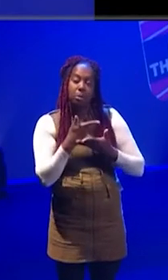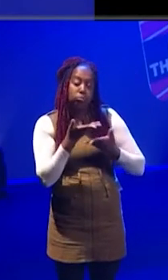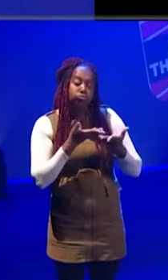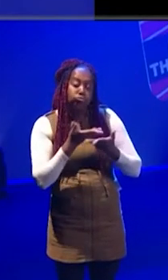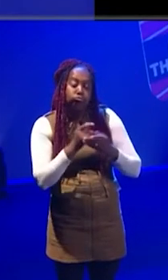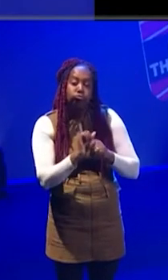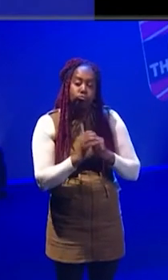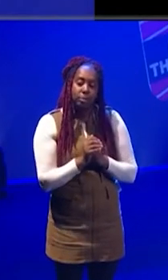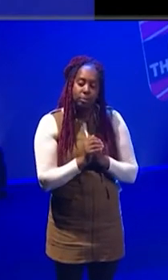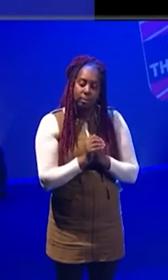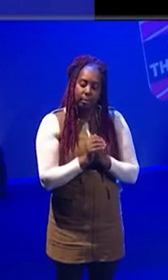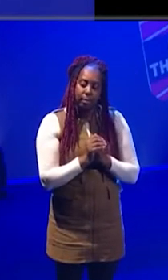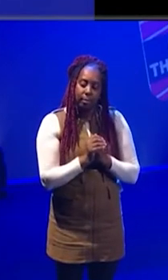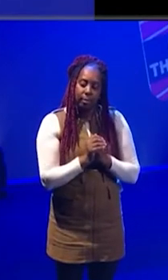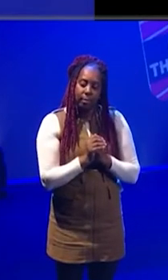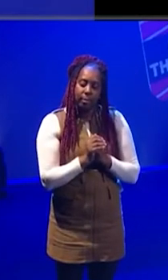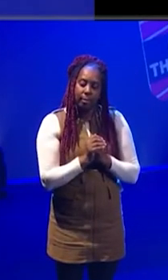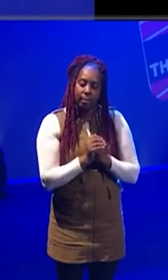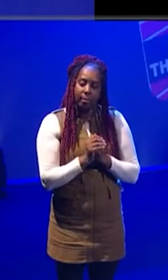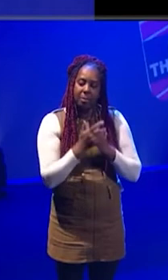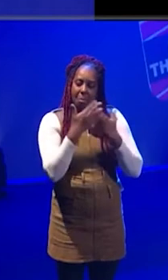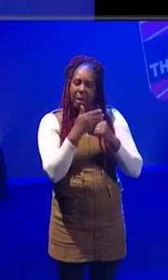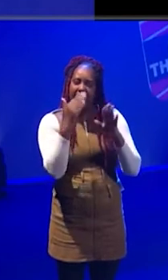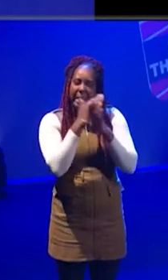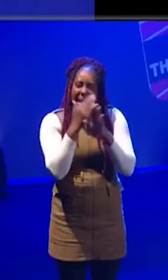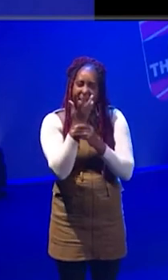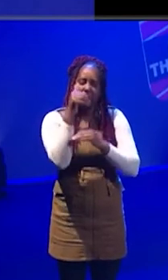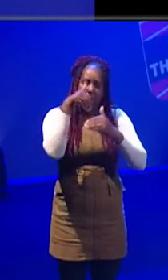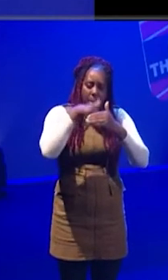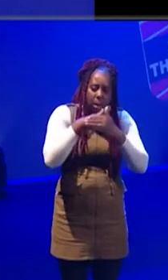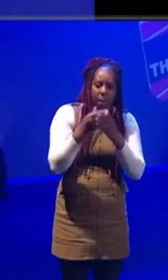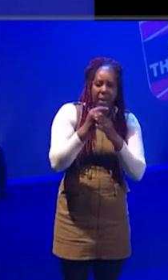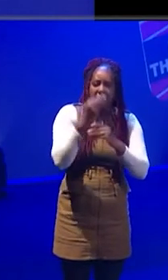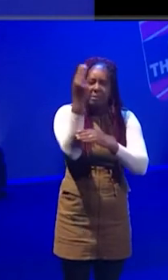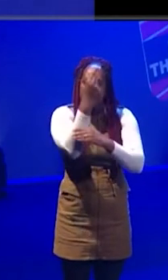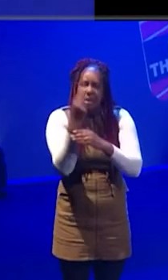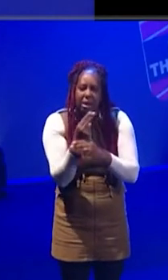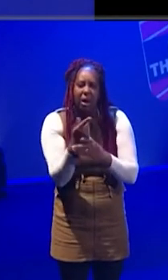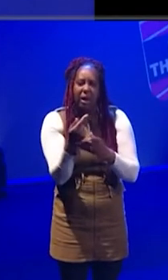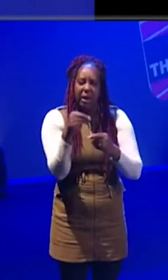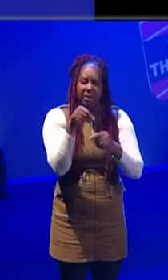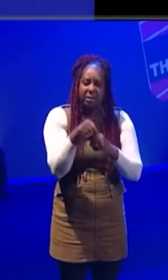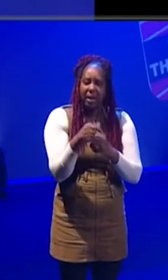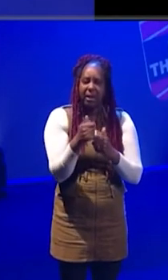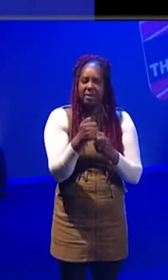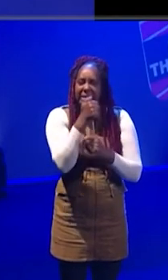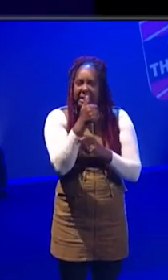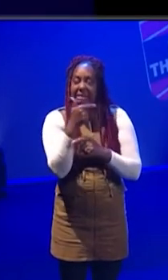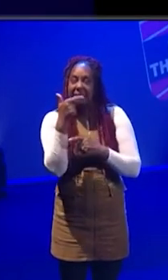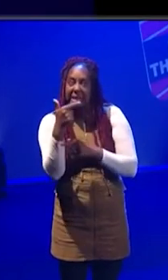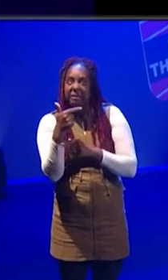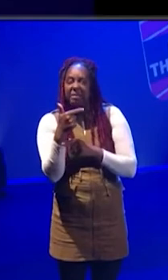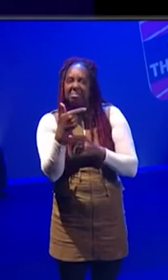job. And there is a much hidden away portfolio of designs for, I don't know, about six or seven years.